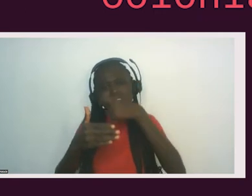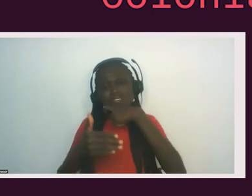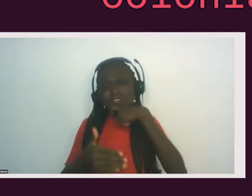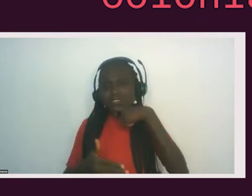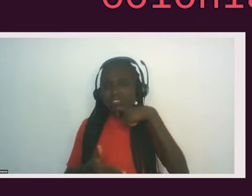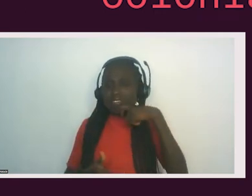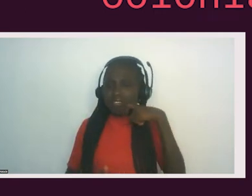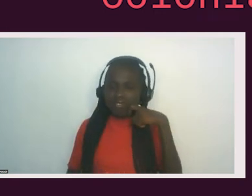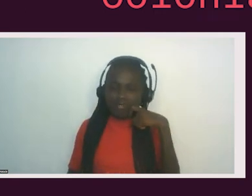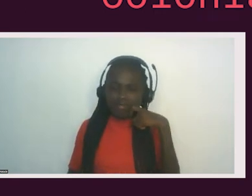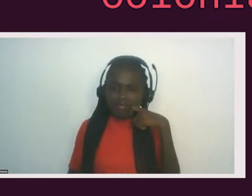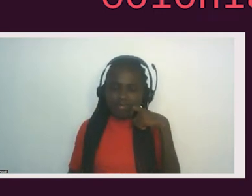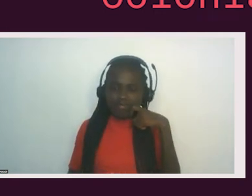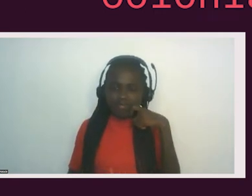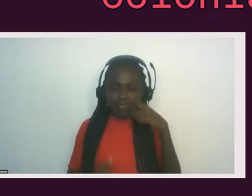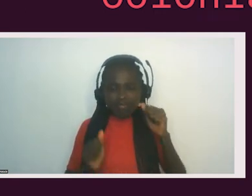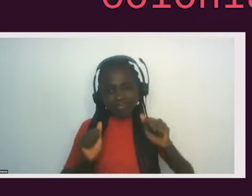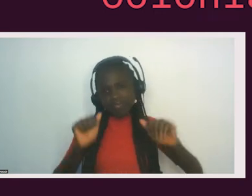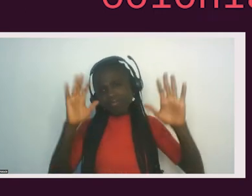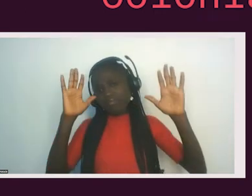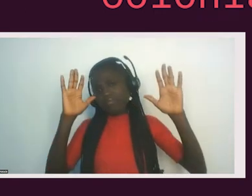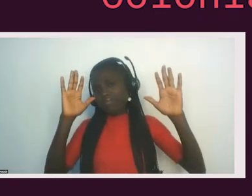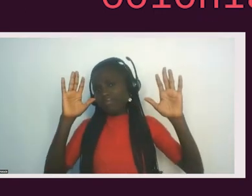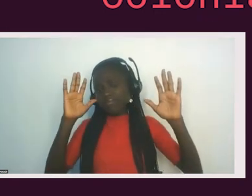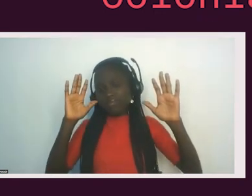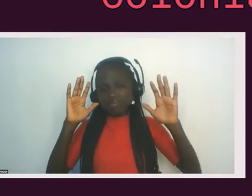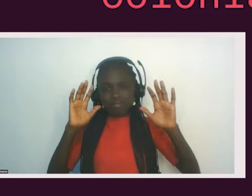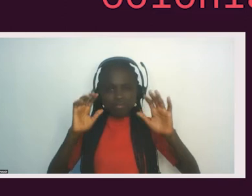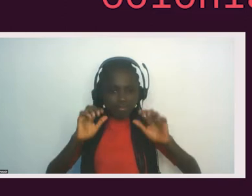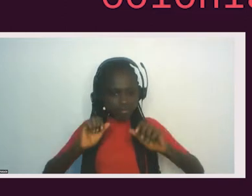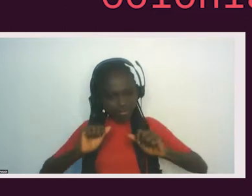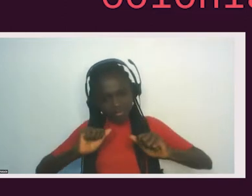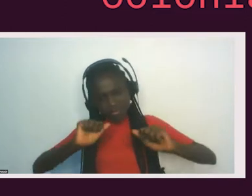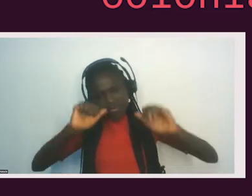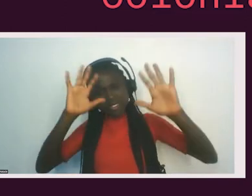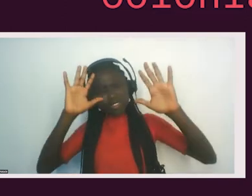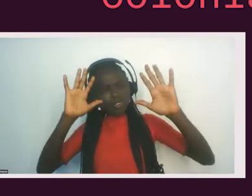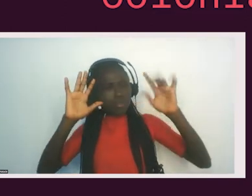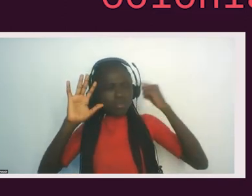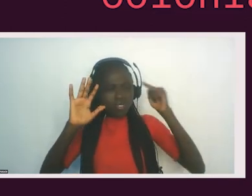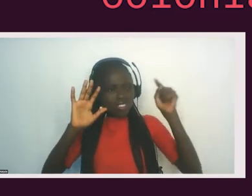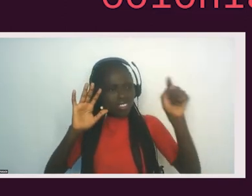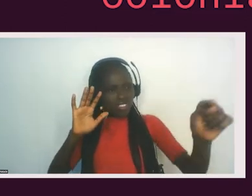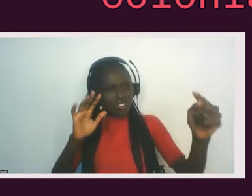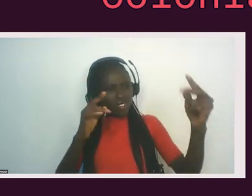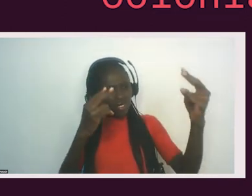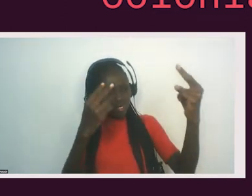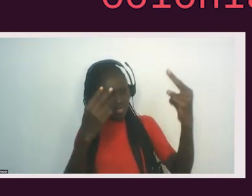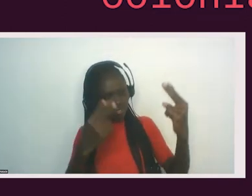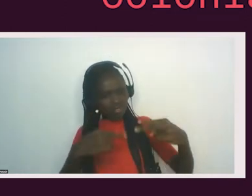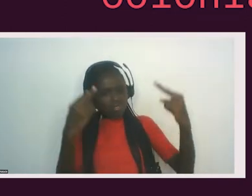Settle. Settle for the one who treats you like you are none. Betray.